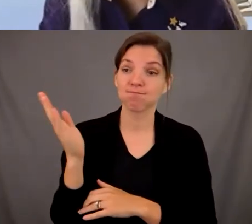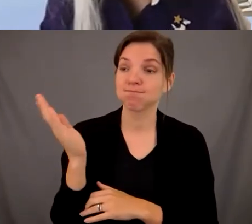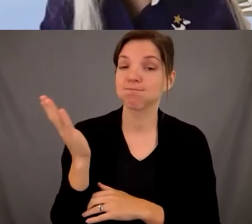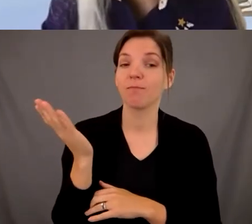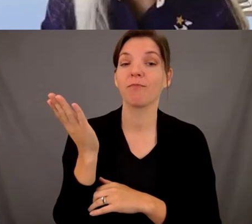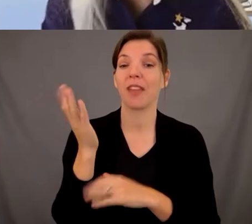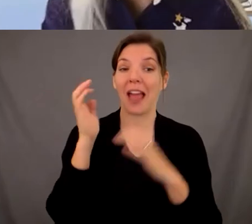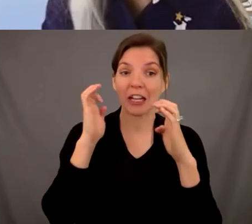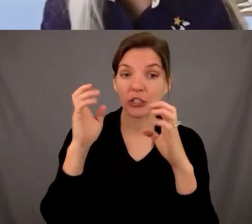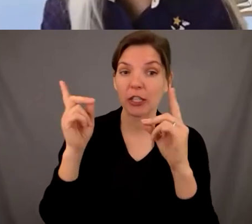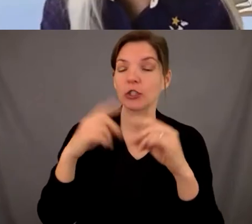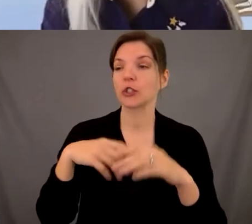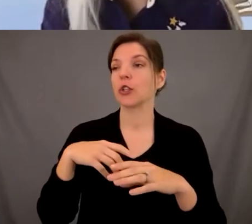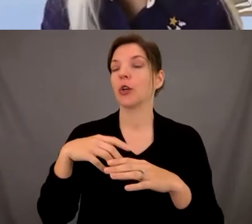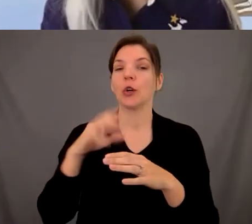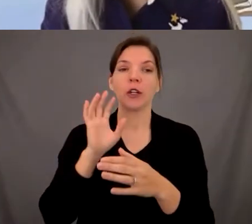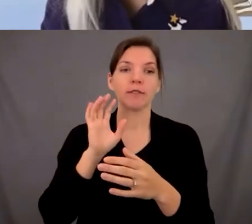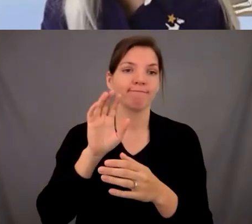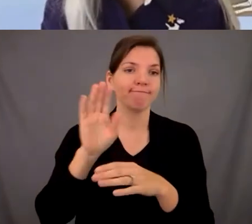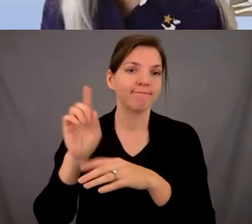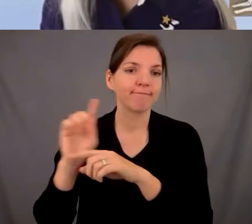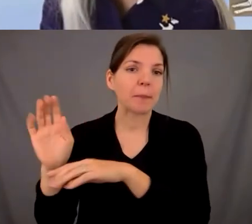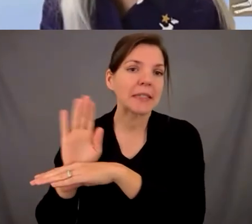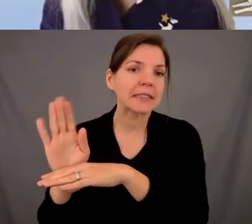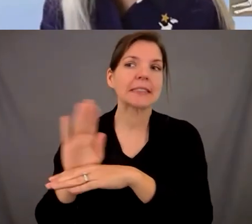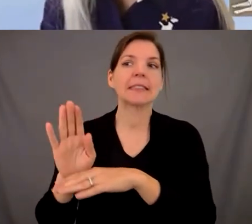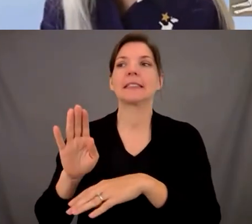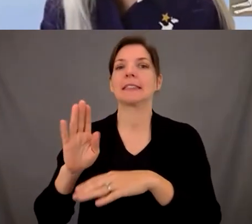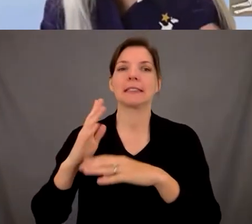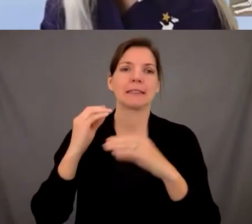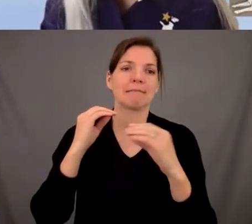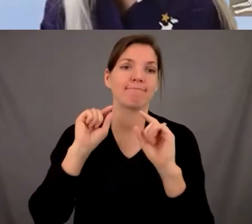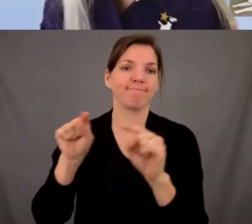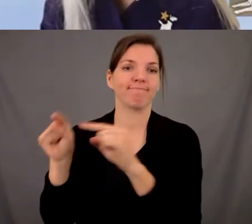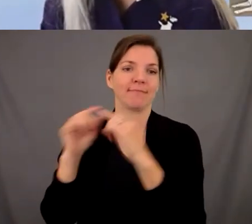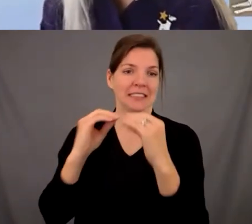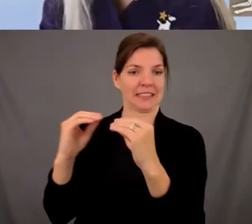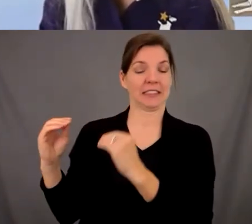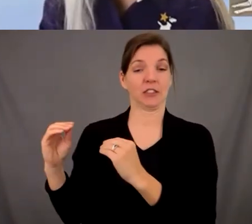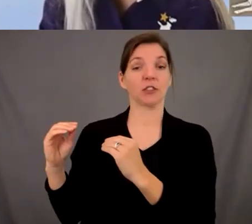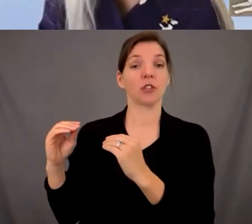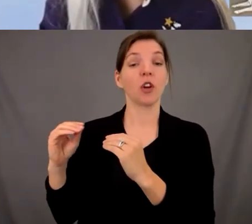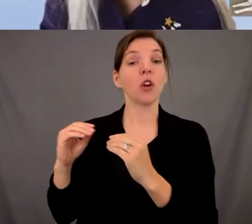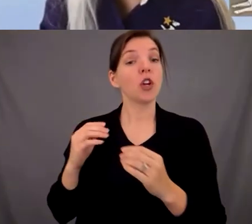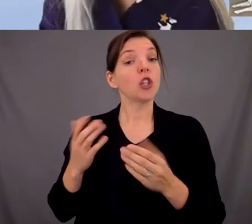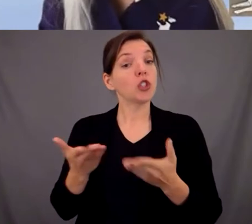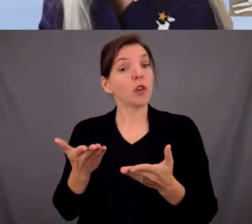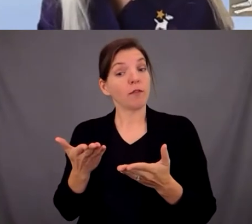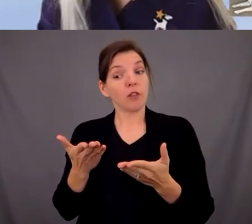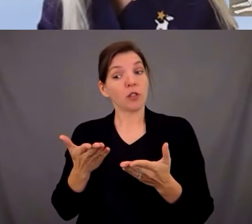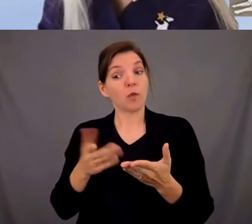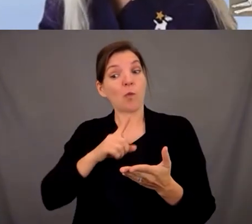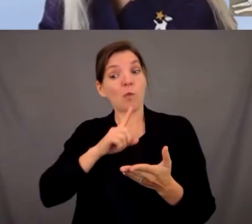businesses civic groups all a bunch of different places our education programs are geared specifically towards our particular needs and when we're